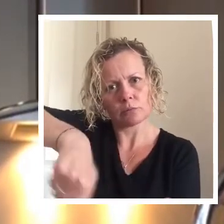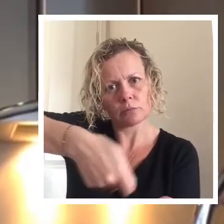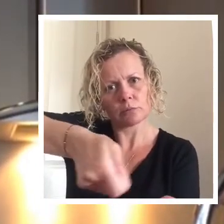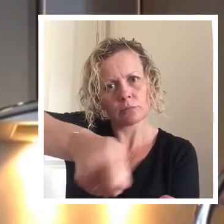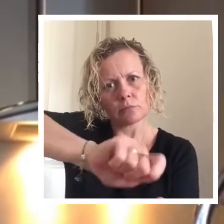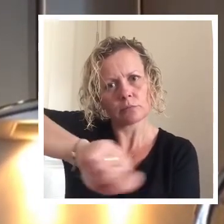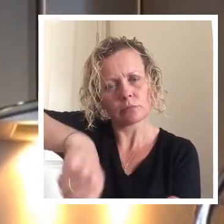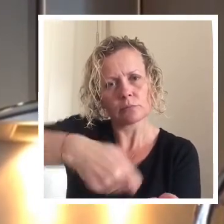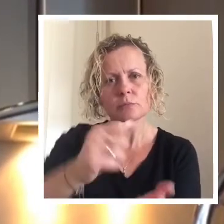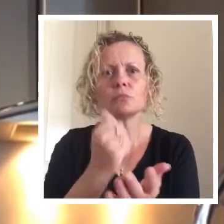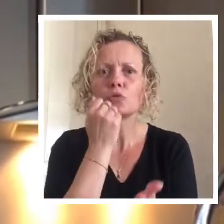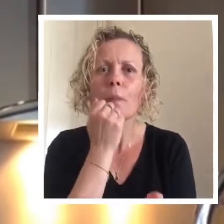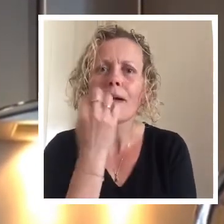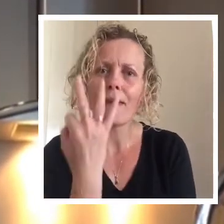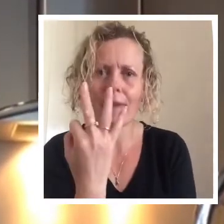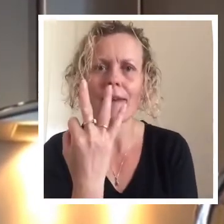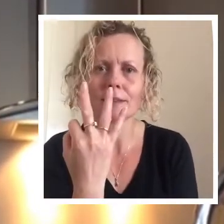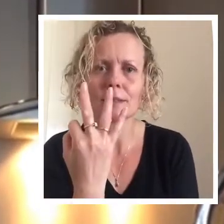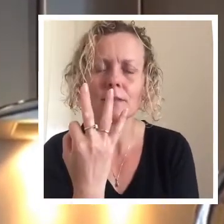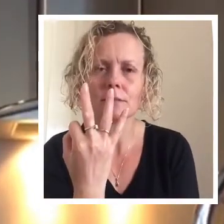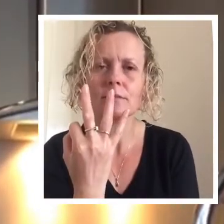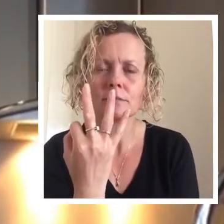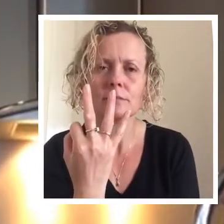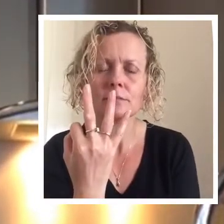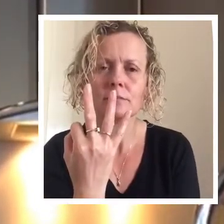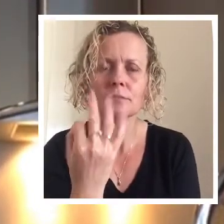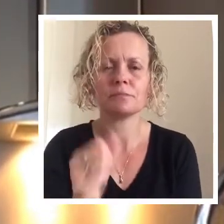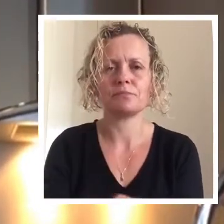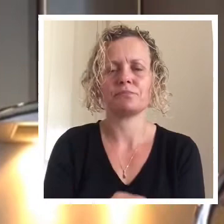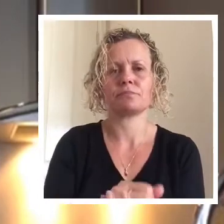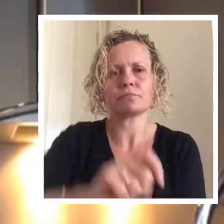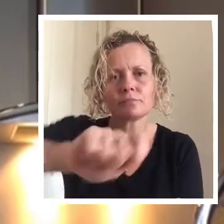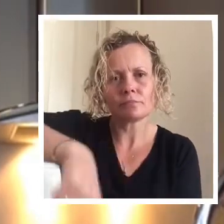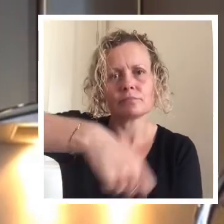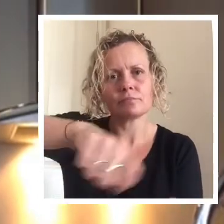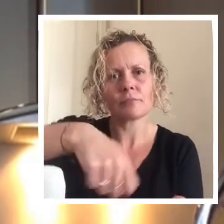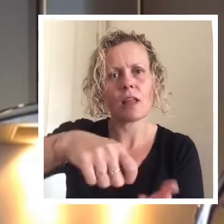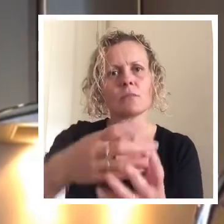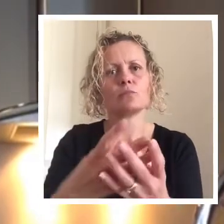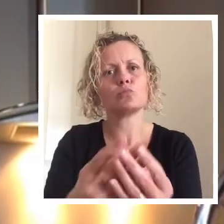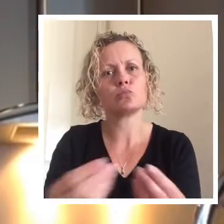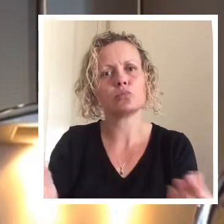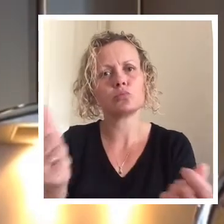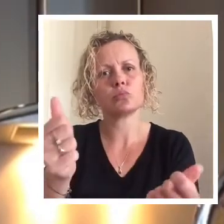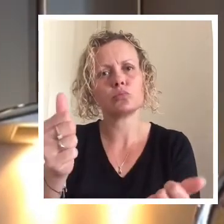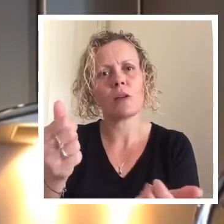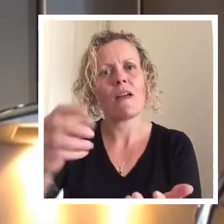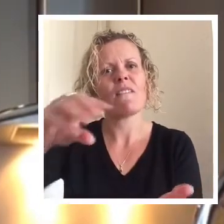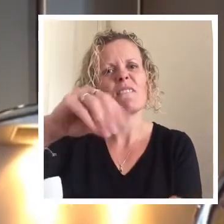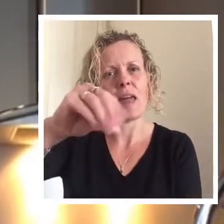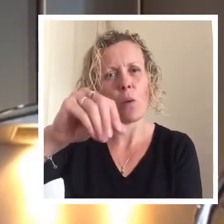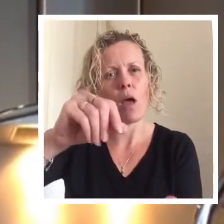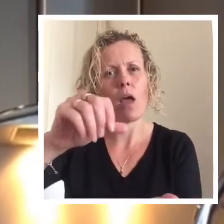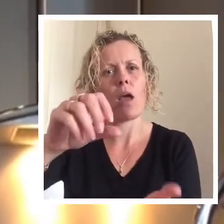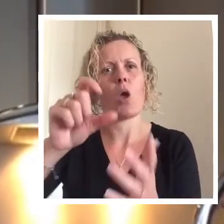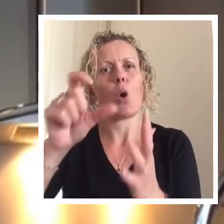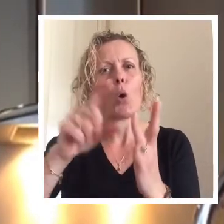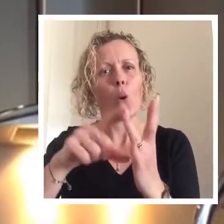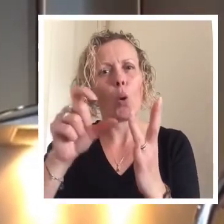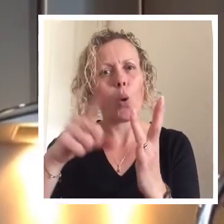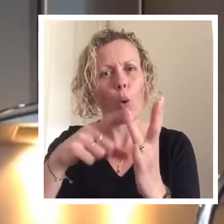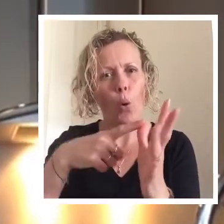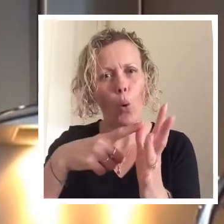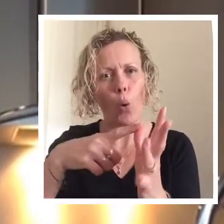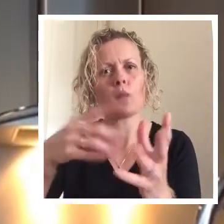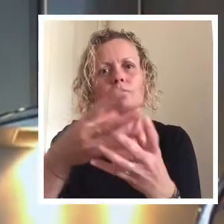So just keep going until all the flour and cocoa powder has mixed in well to the